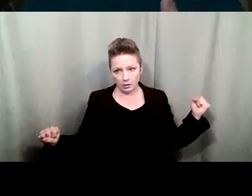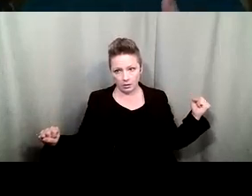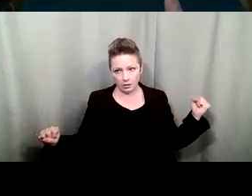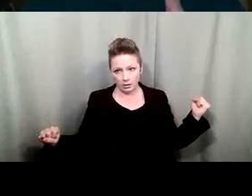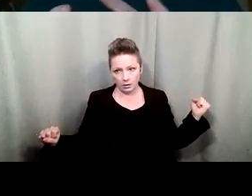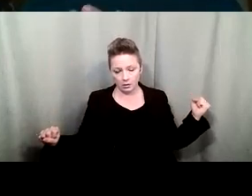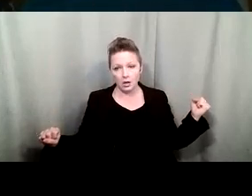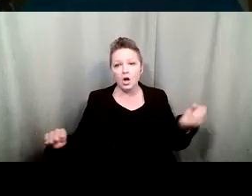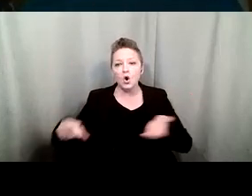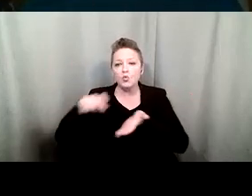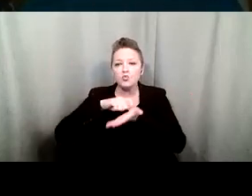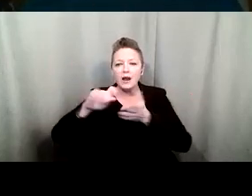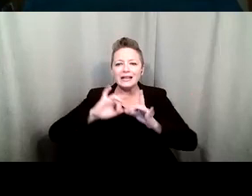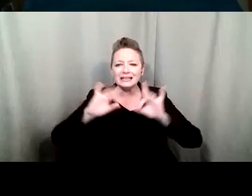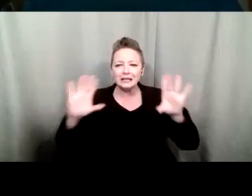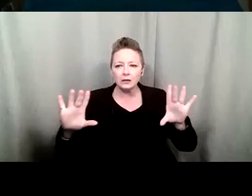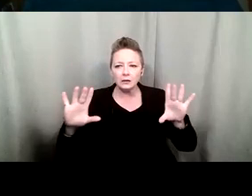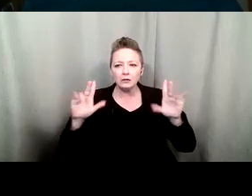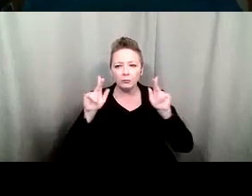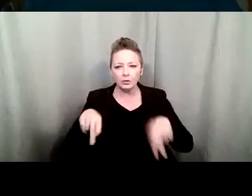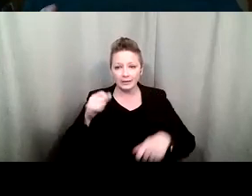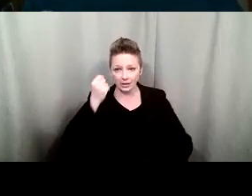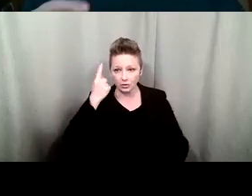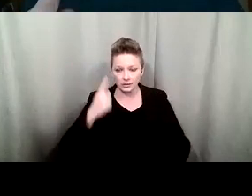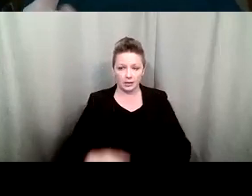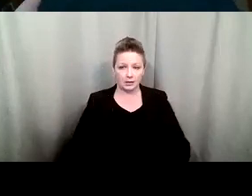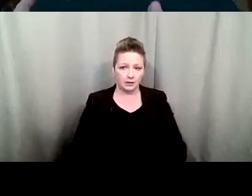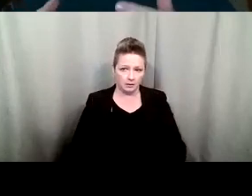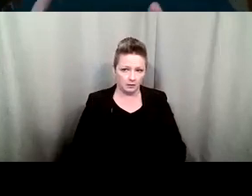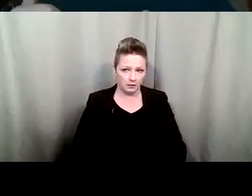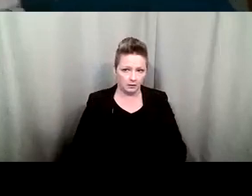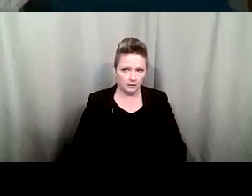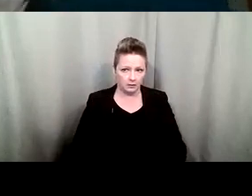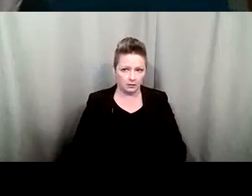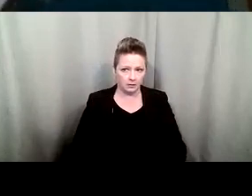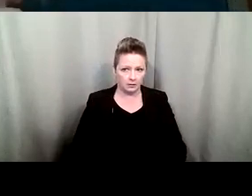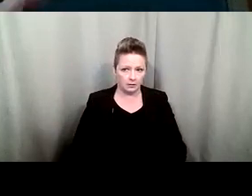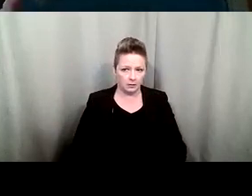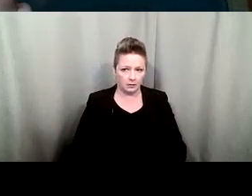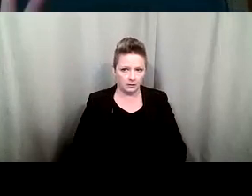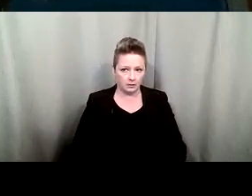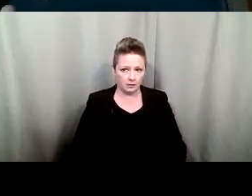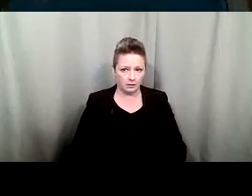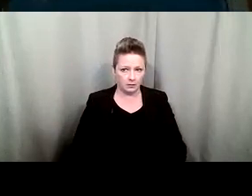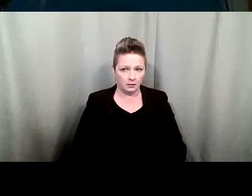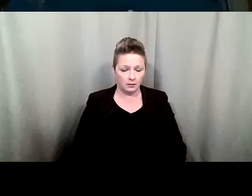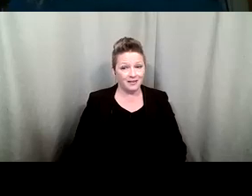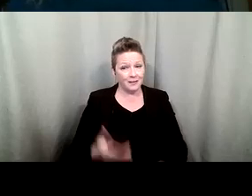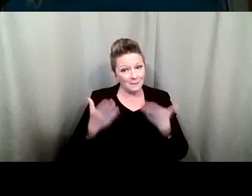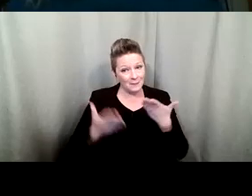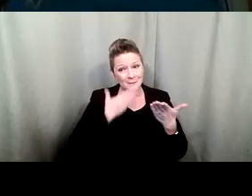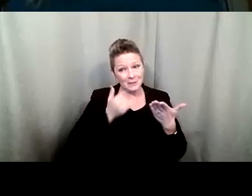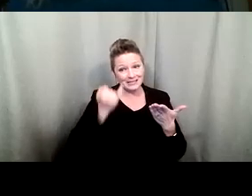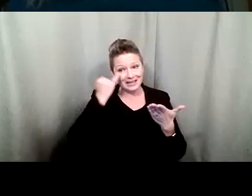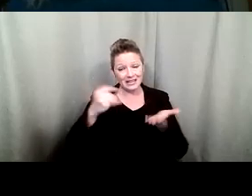Prit legibly is so the person can understand. And it might be the best idea to do until an interpreter can actually